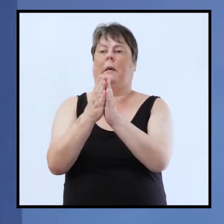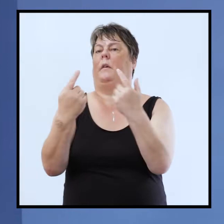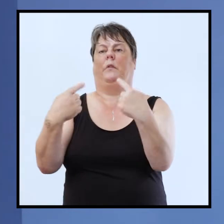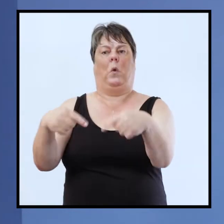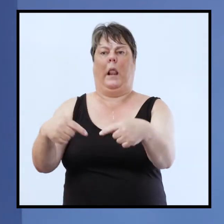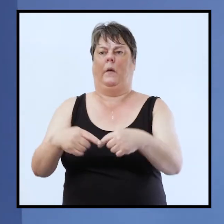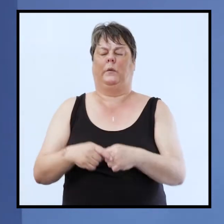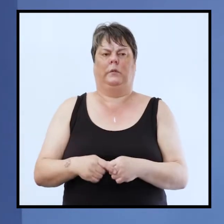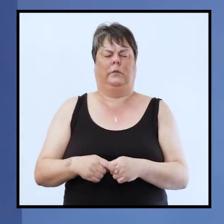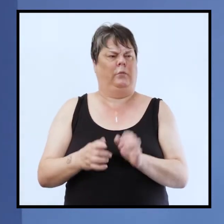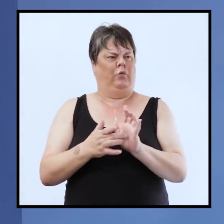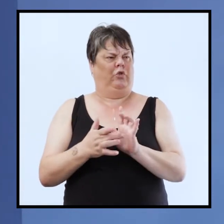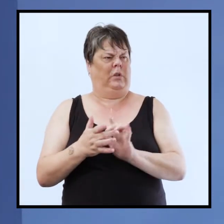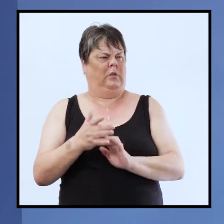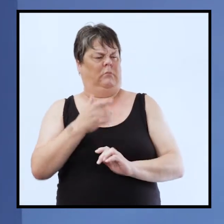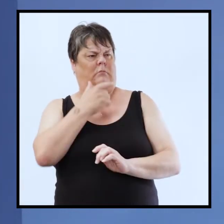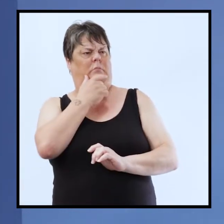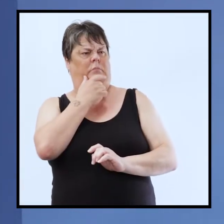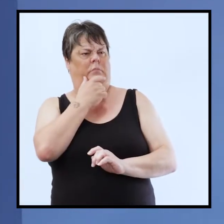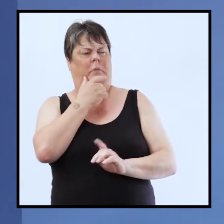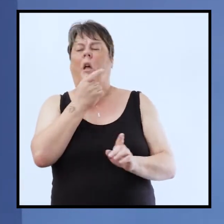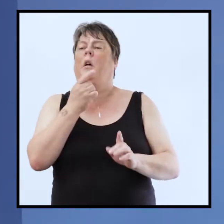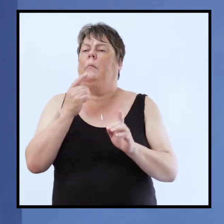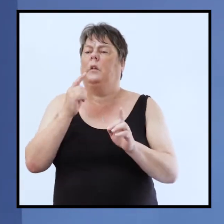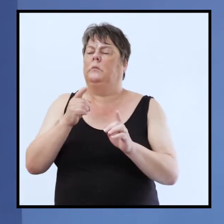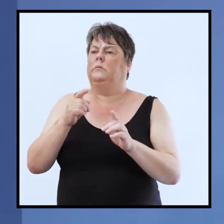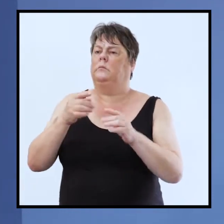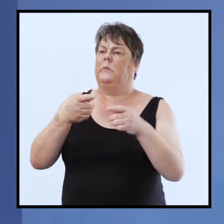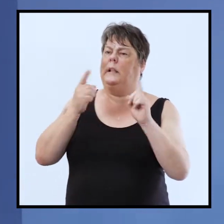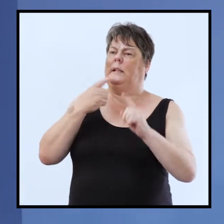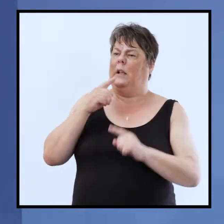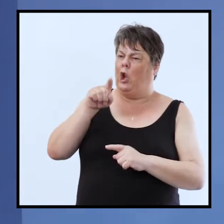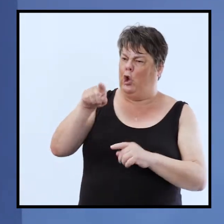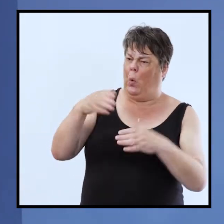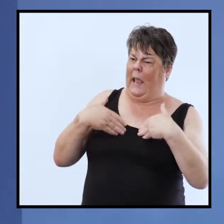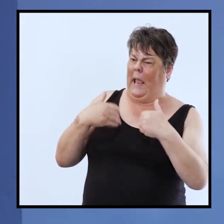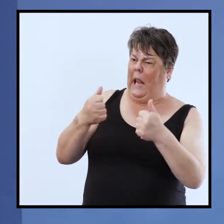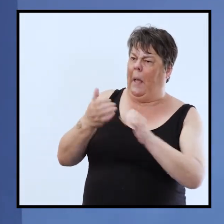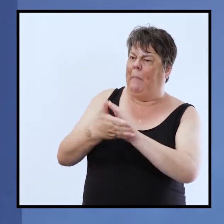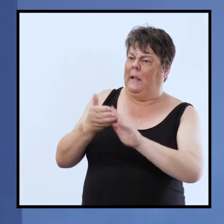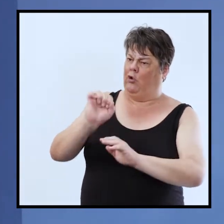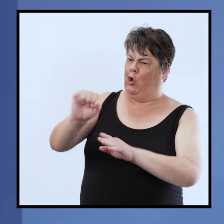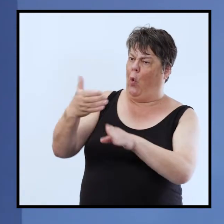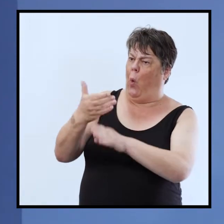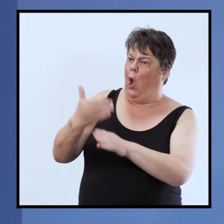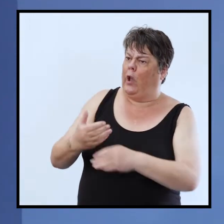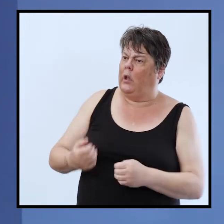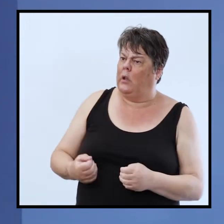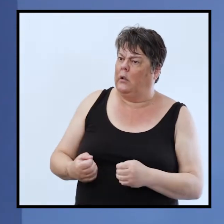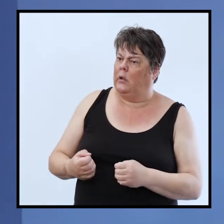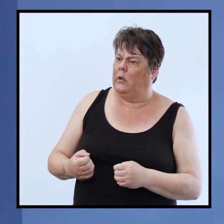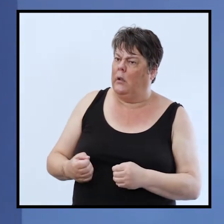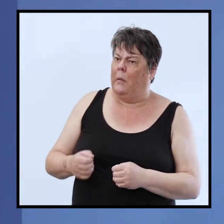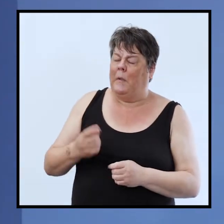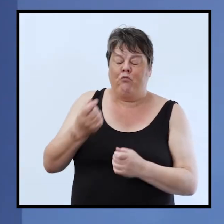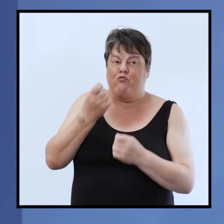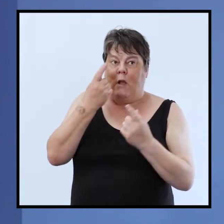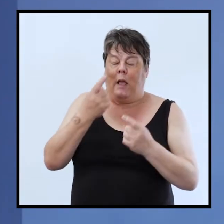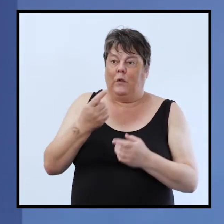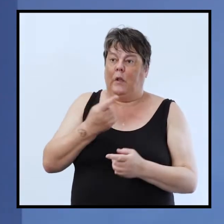the healer that's what he does and he's just done some work here and maybe he had not seen it that god had healed